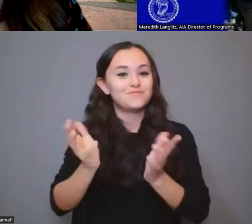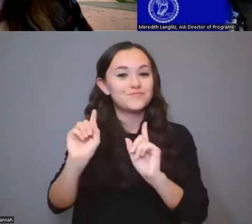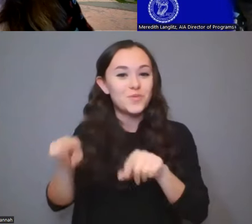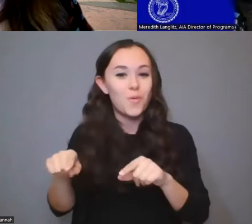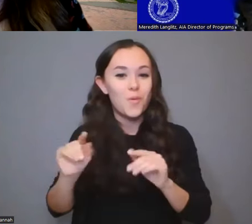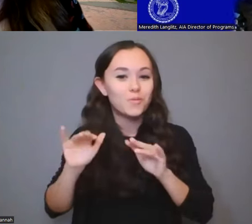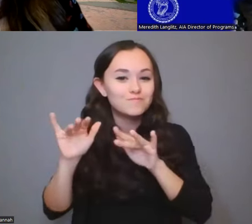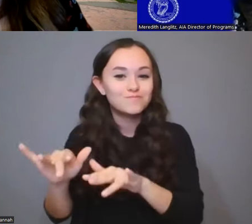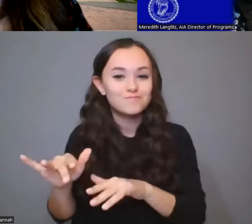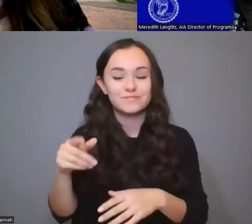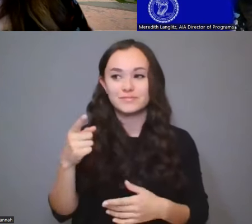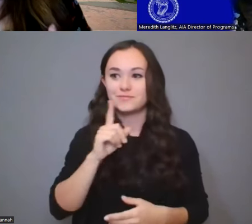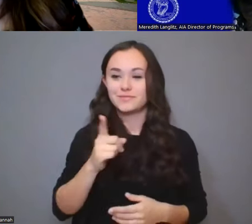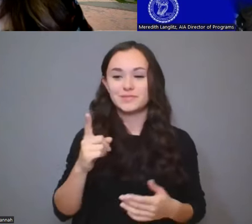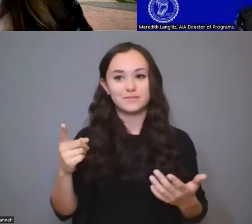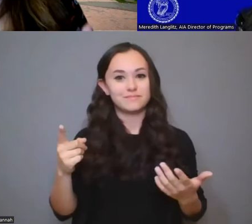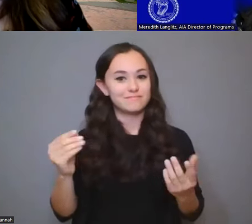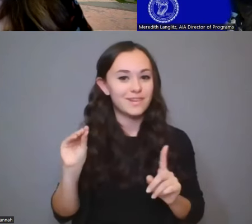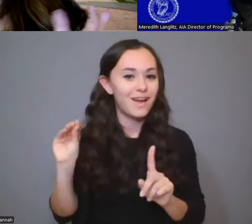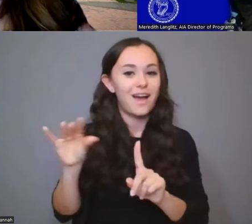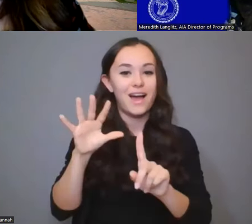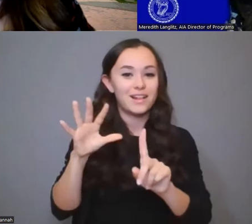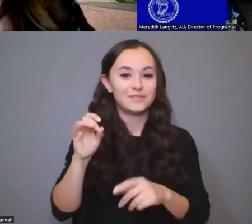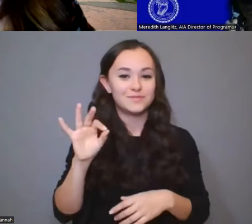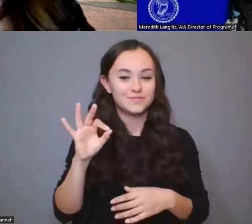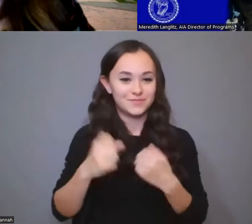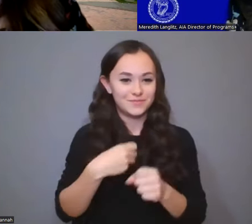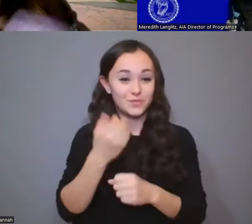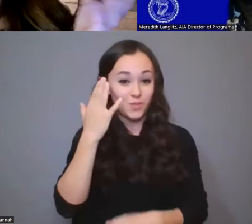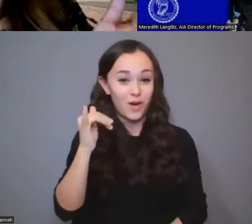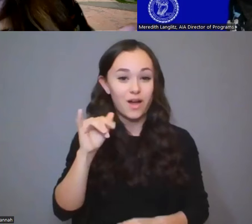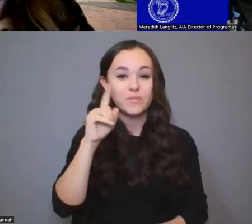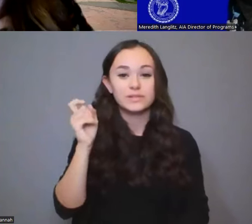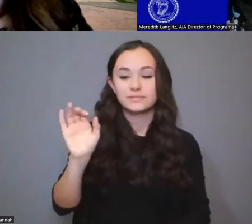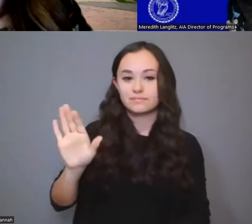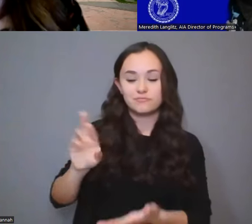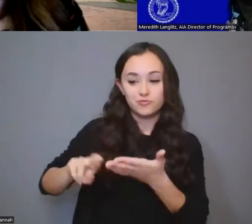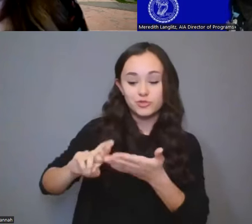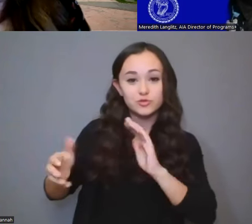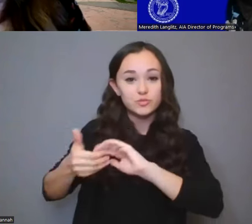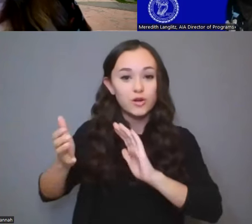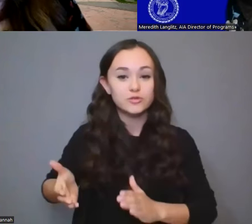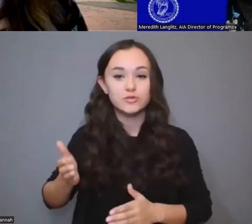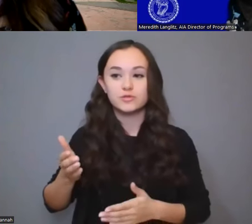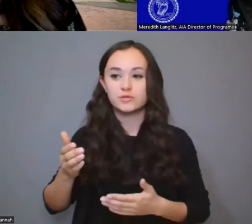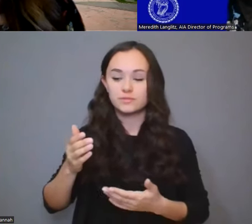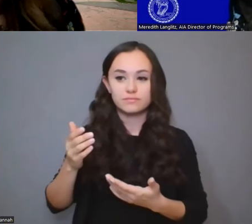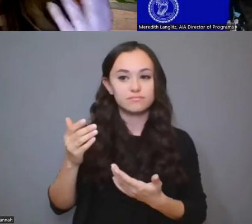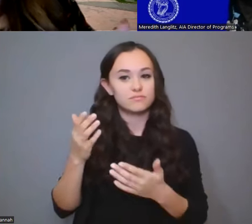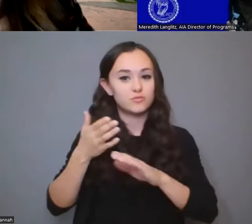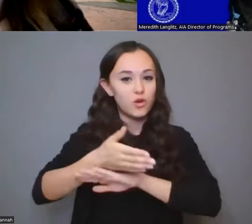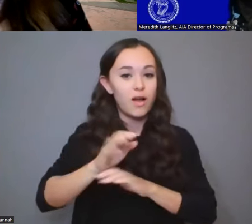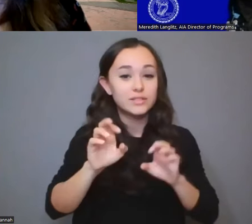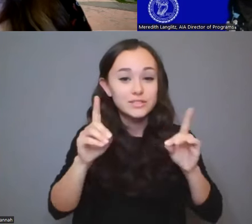year. Why is it a highlight? Because the Tribe brings in all of its research partners across the Culture Department, across the Education Department,